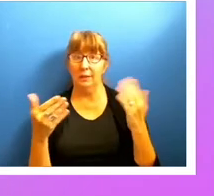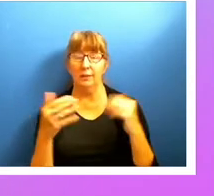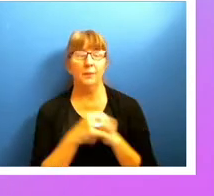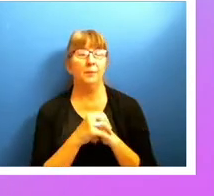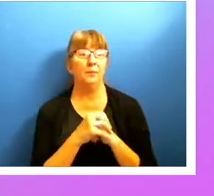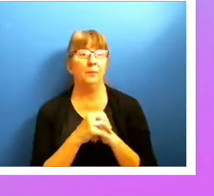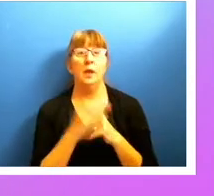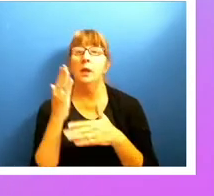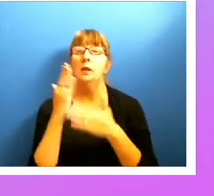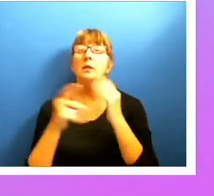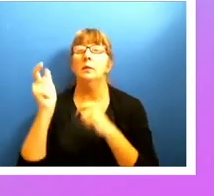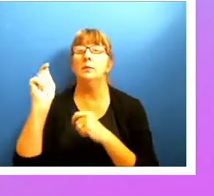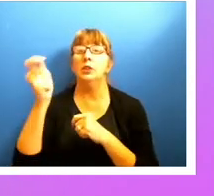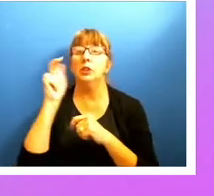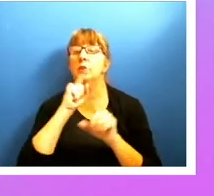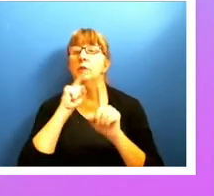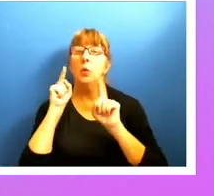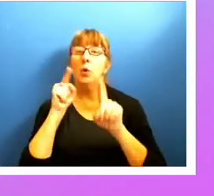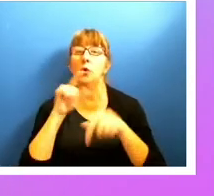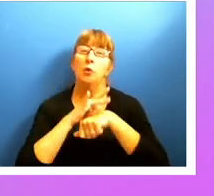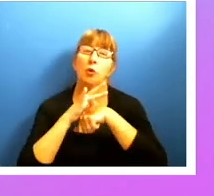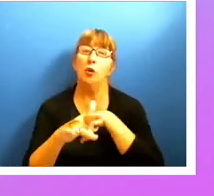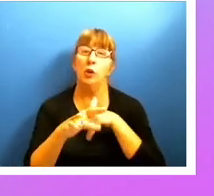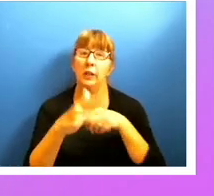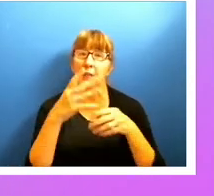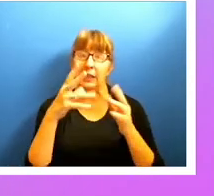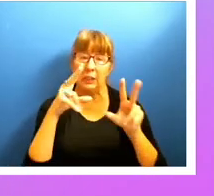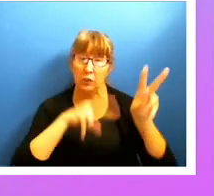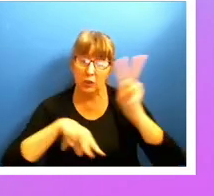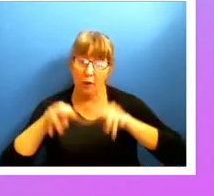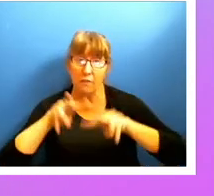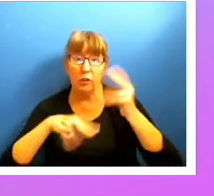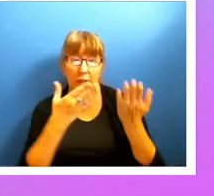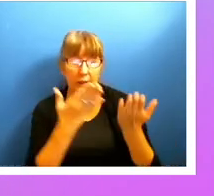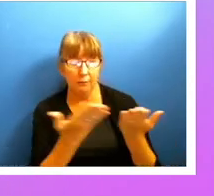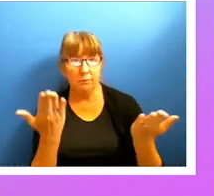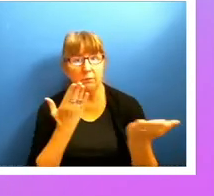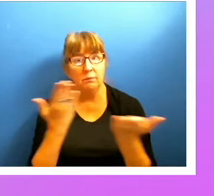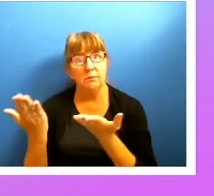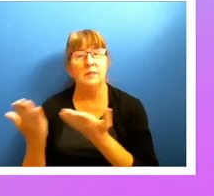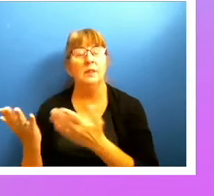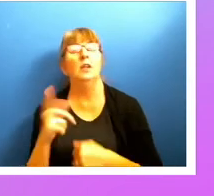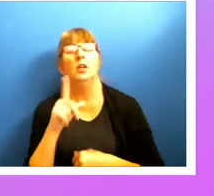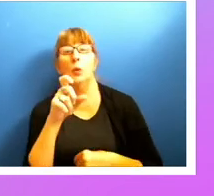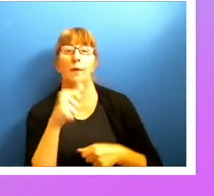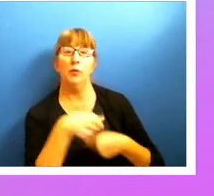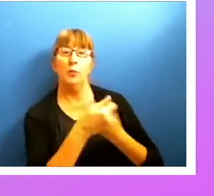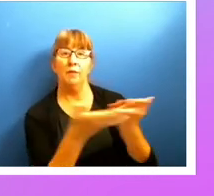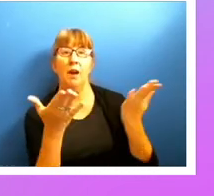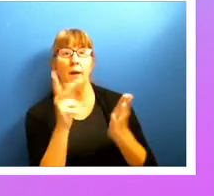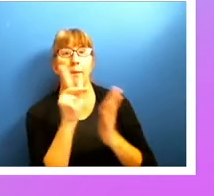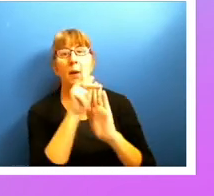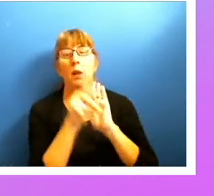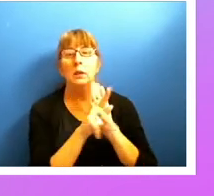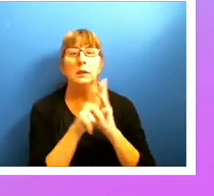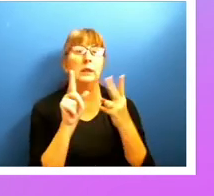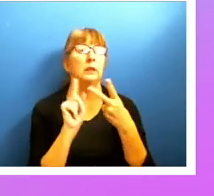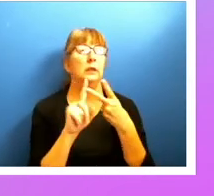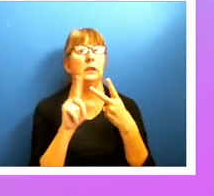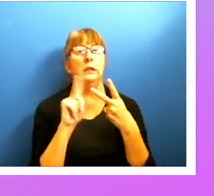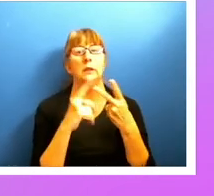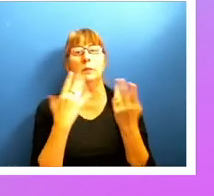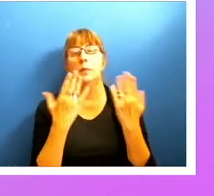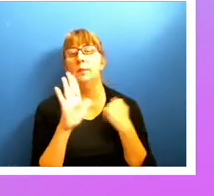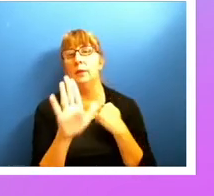judges order very early discovery. So if the judge orders early discovery and you have to provide things like your policies and maybe your